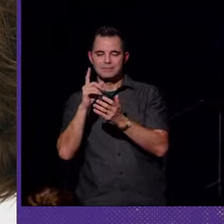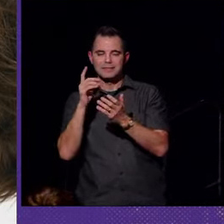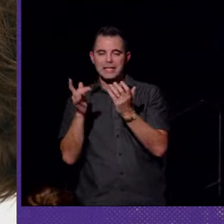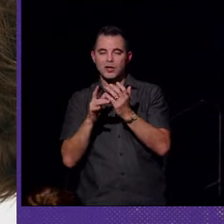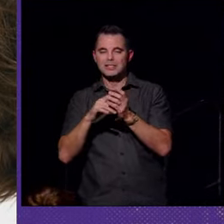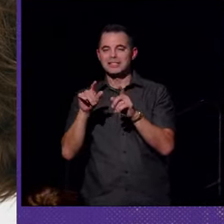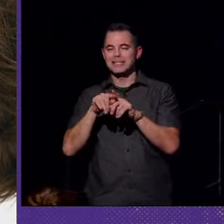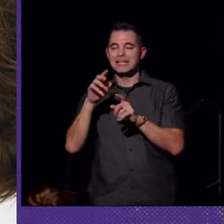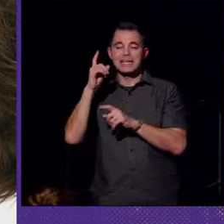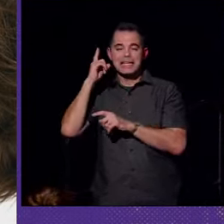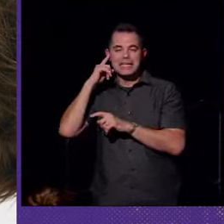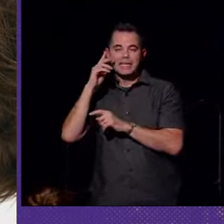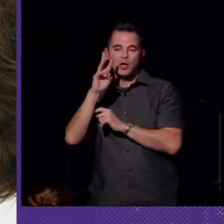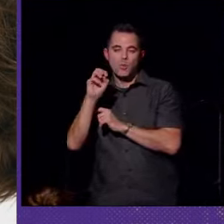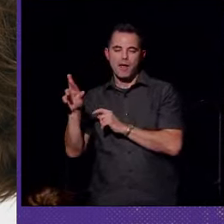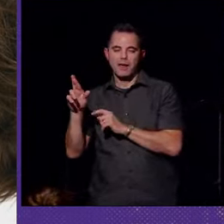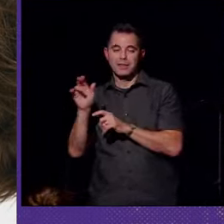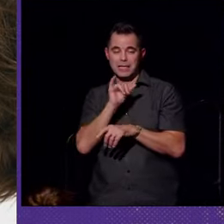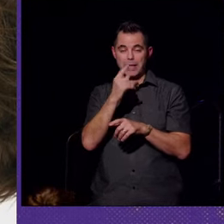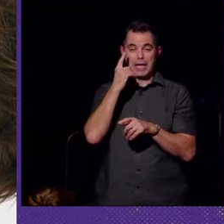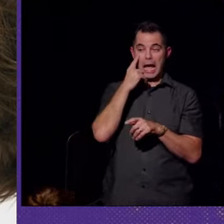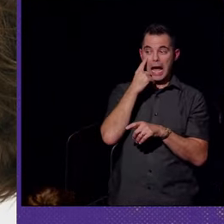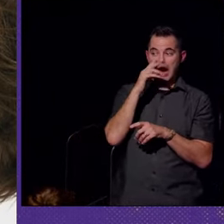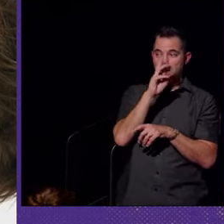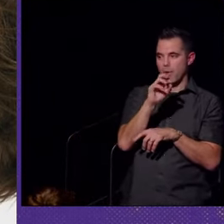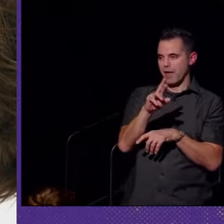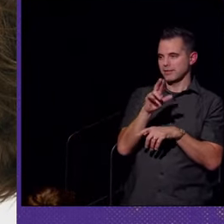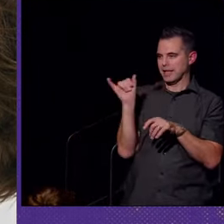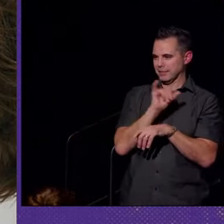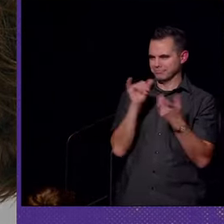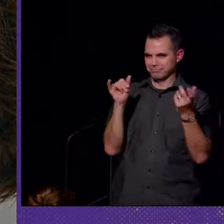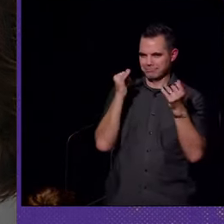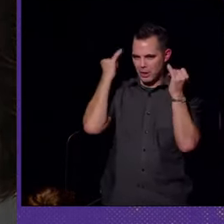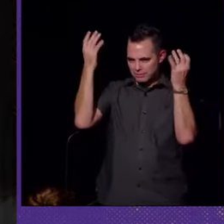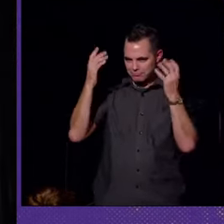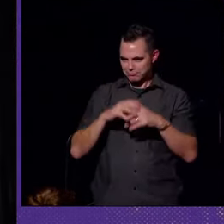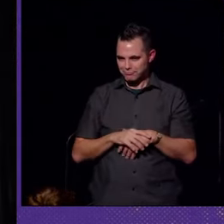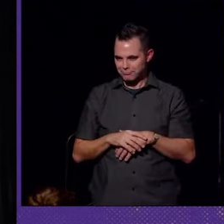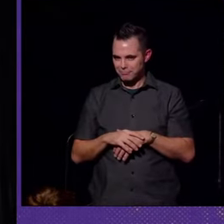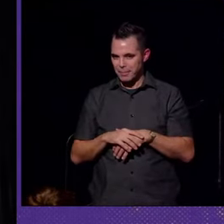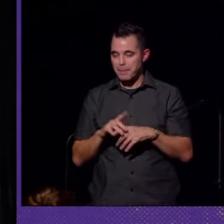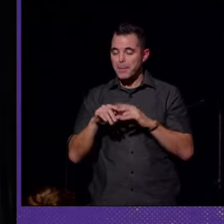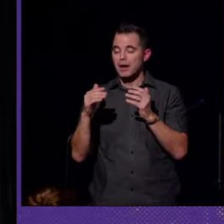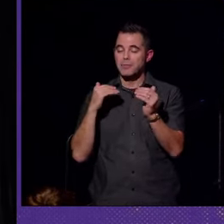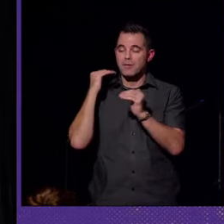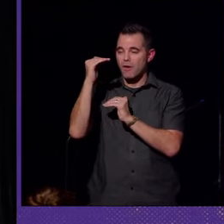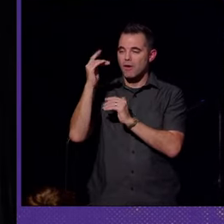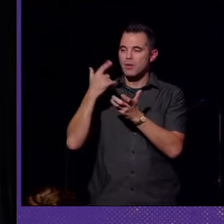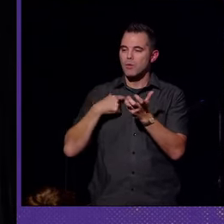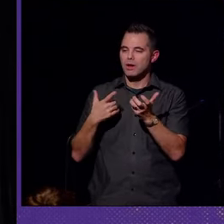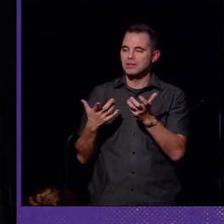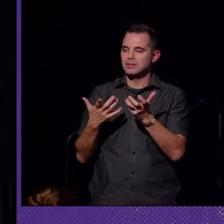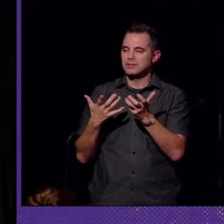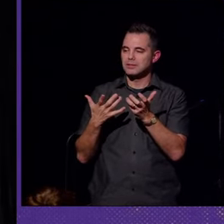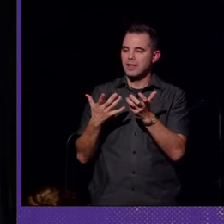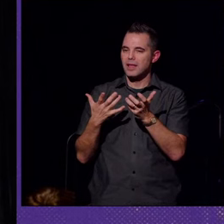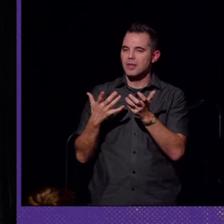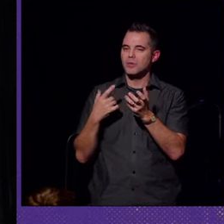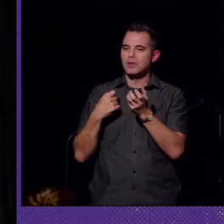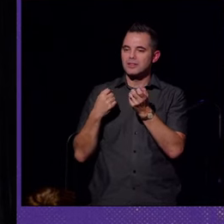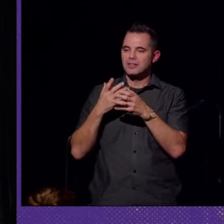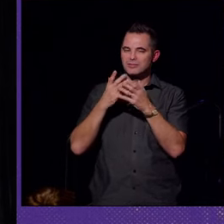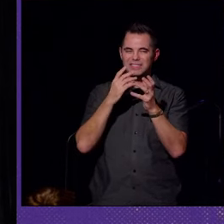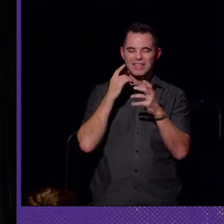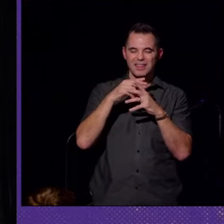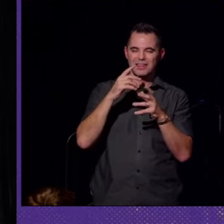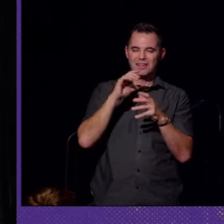the same way spectacles were rebranded as eyewear. But above all, they wanted to shift our ableist